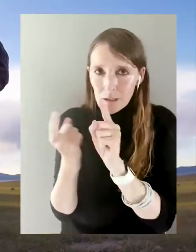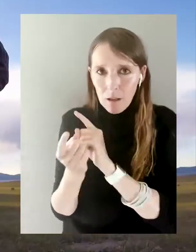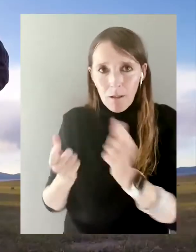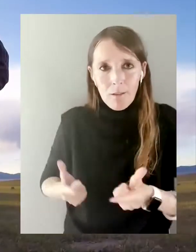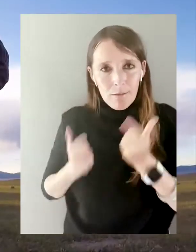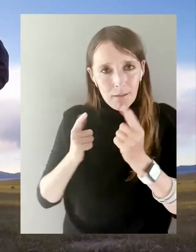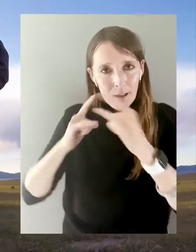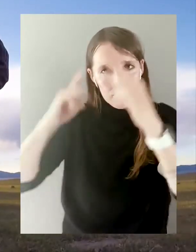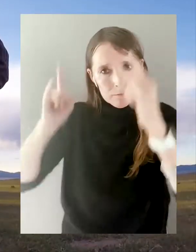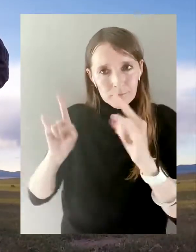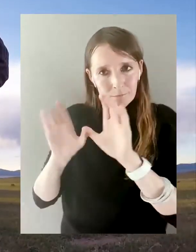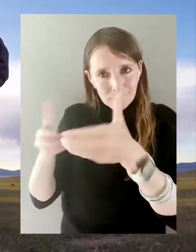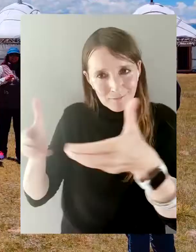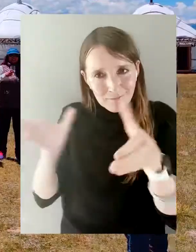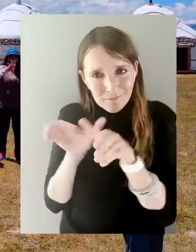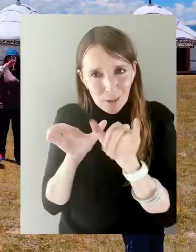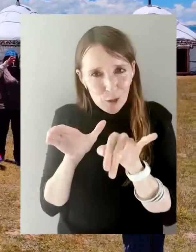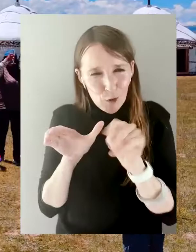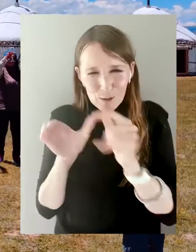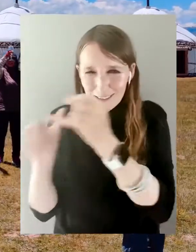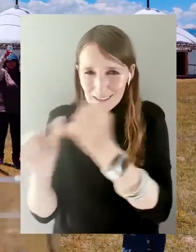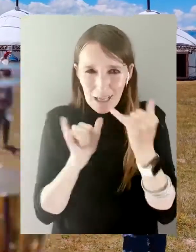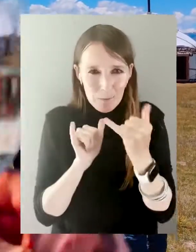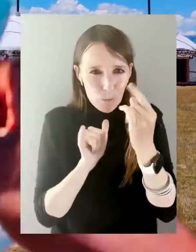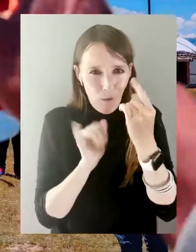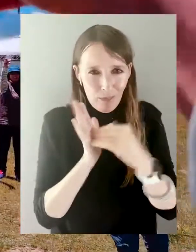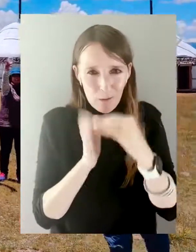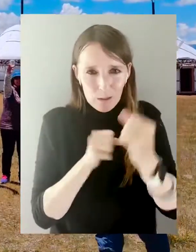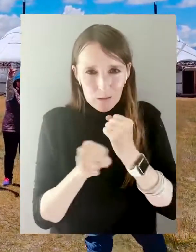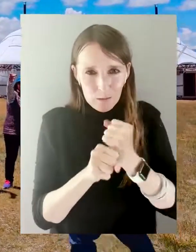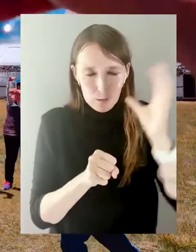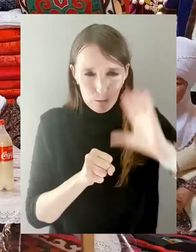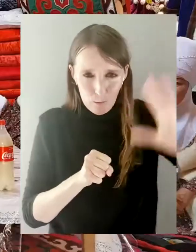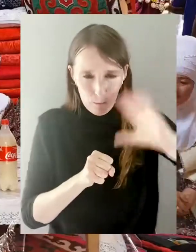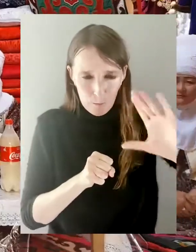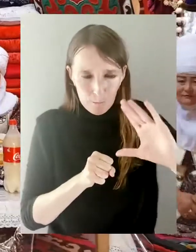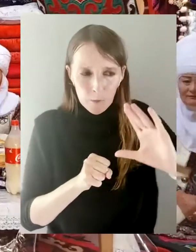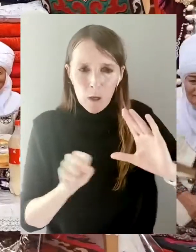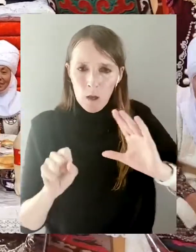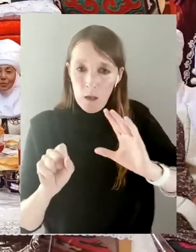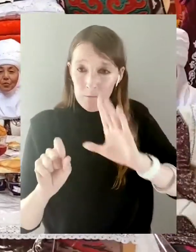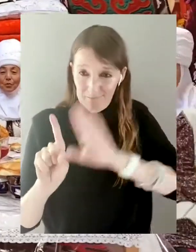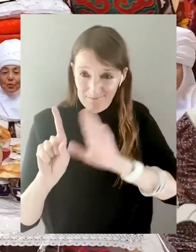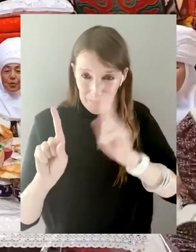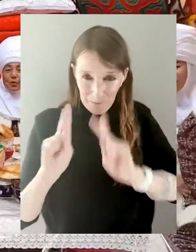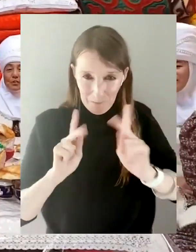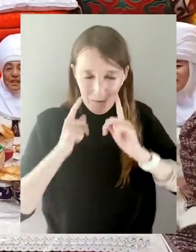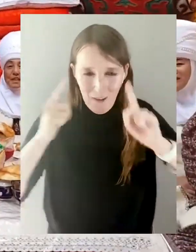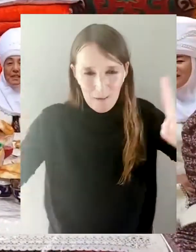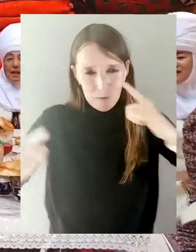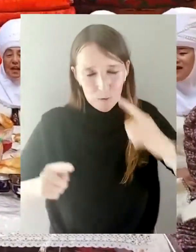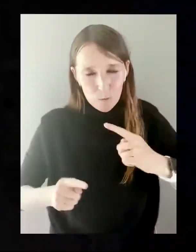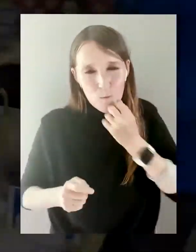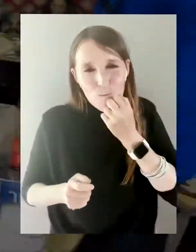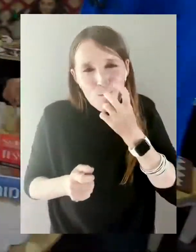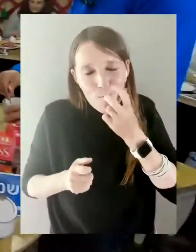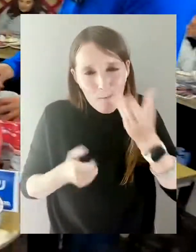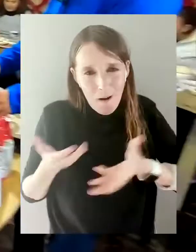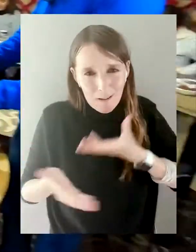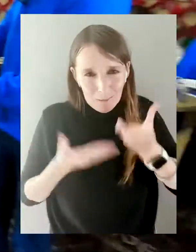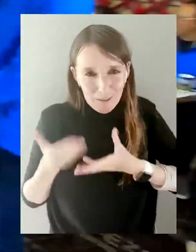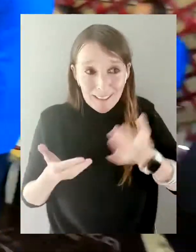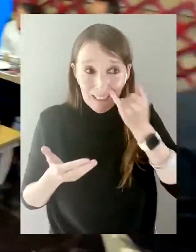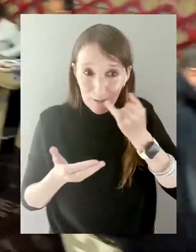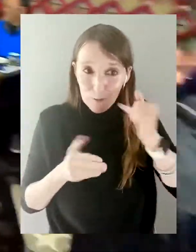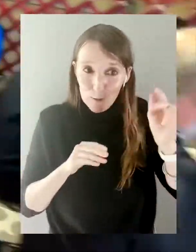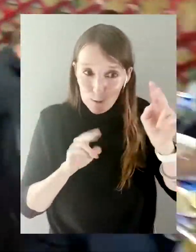there is a chance to meet them living in yours just like a thousand years ago. Kyrgyz are known for their hospitality, which you can